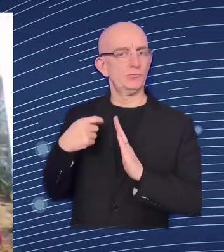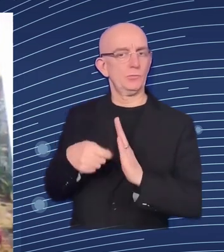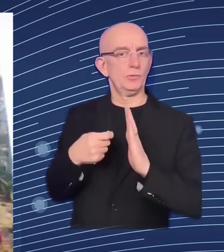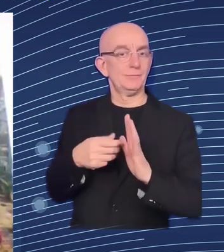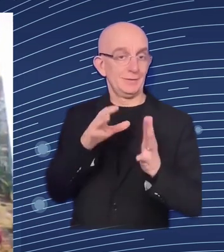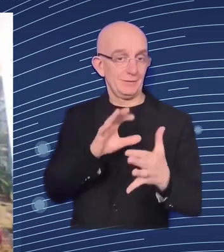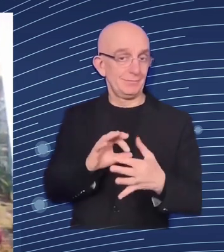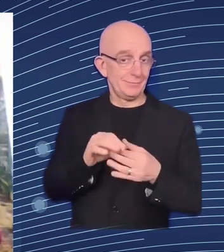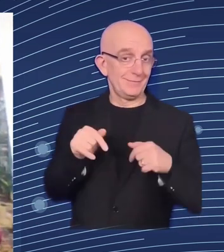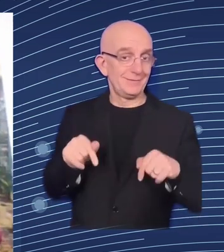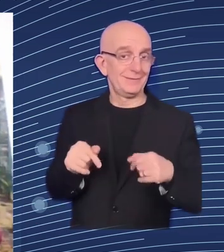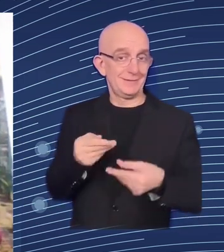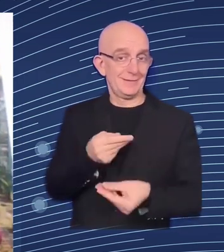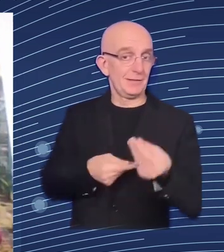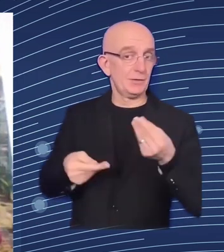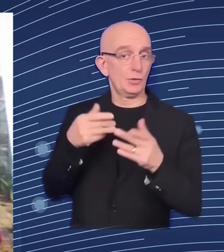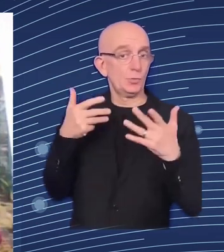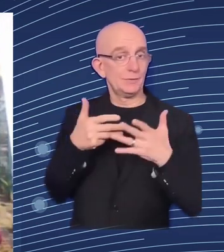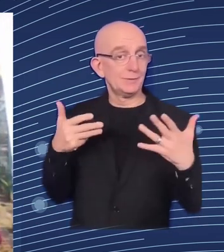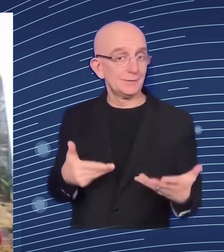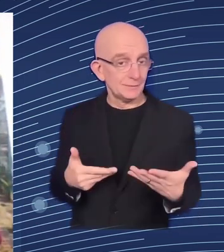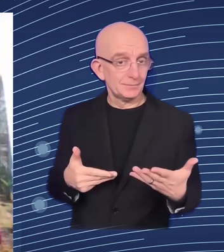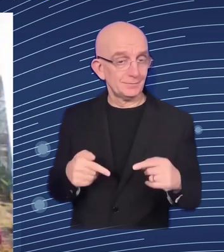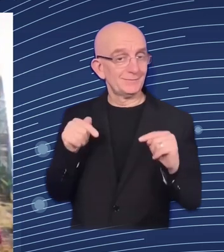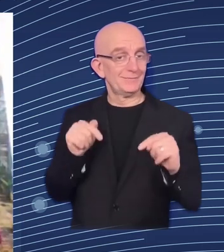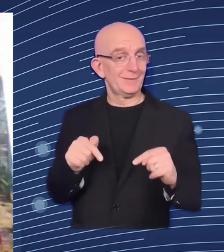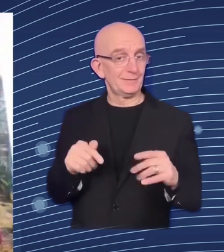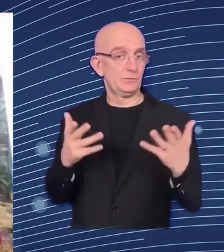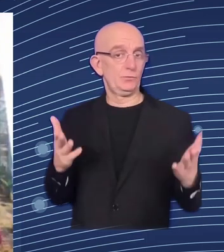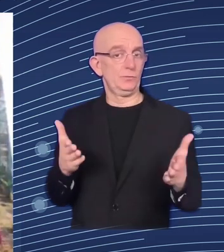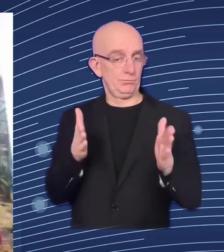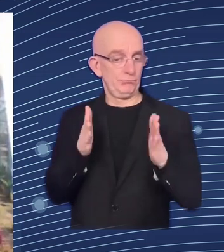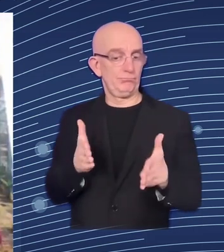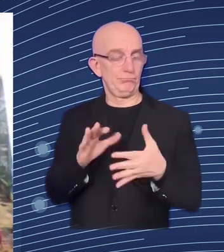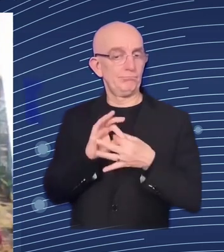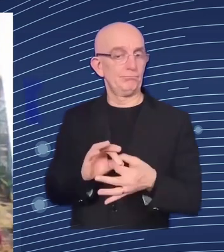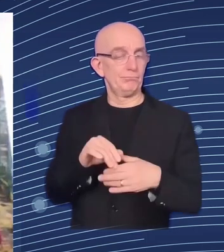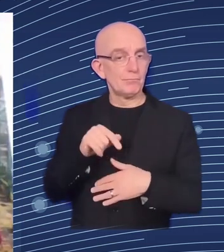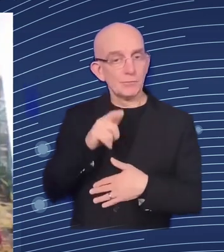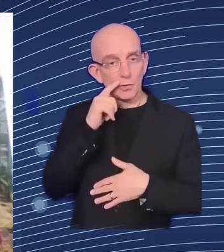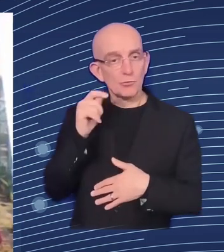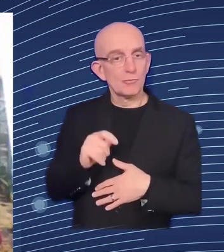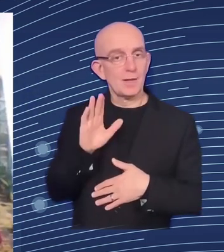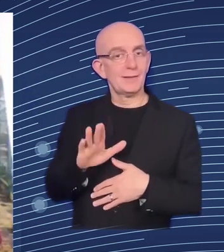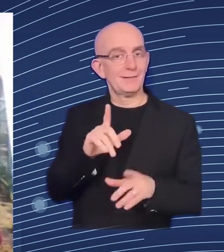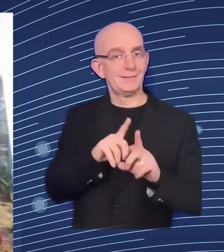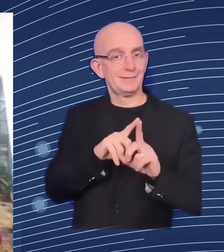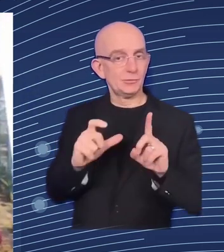will talk about this project later in detail and regarding your question in my opinion a high